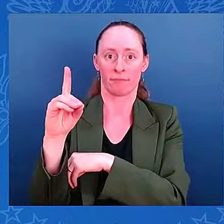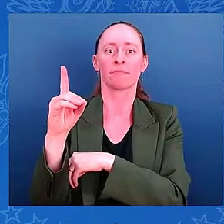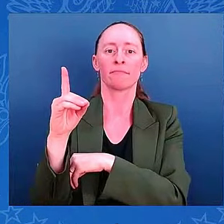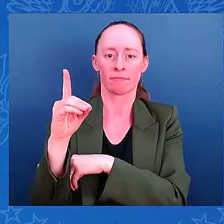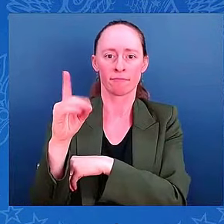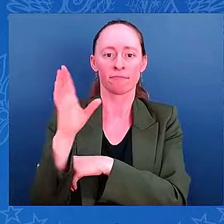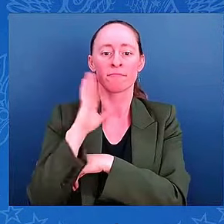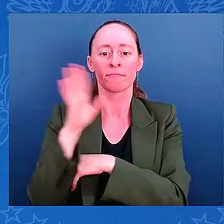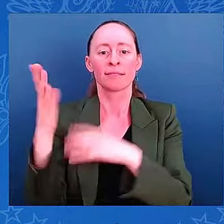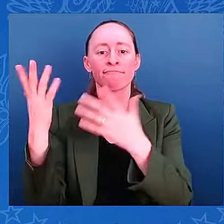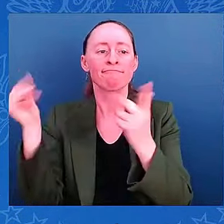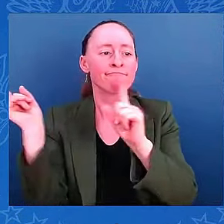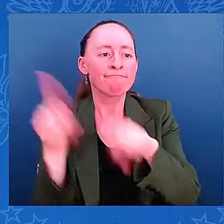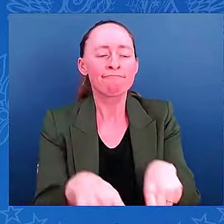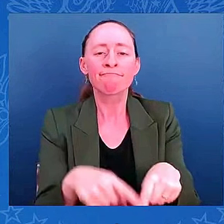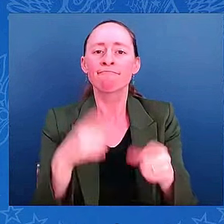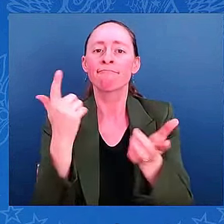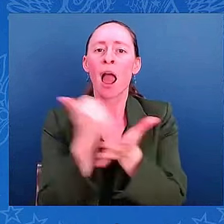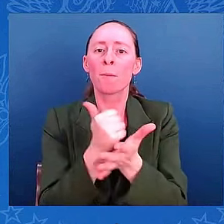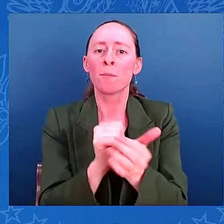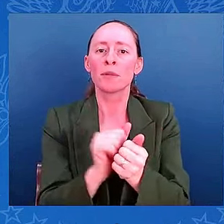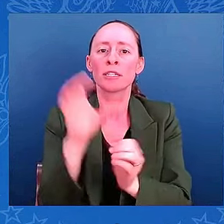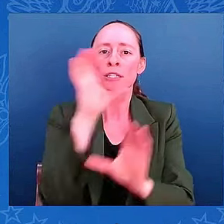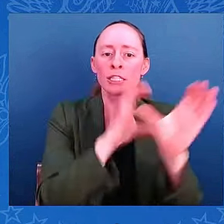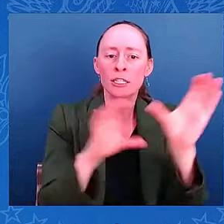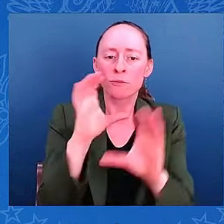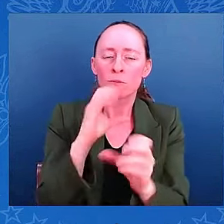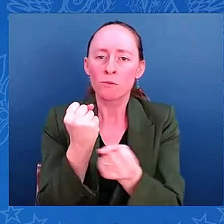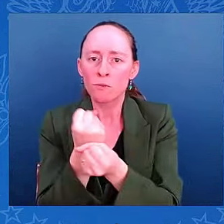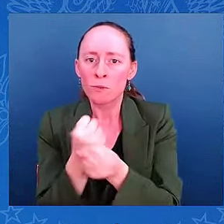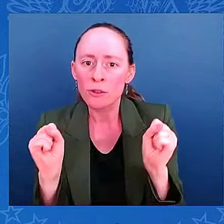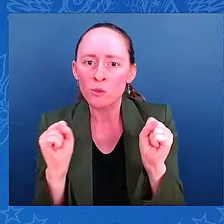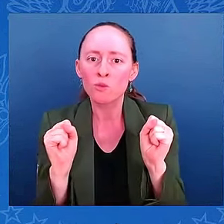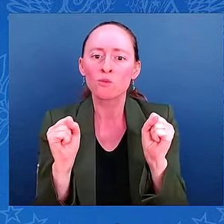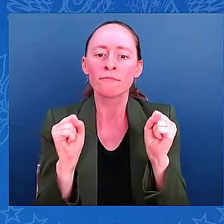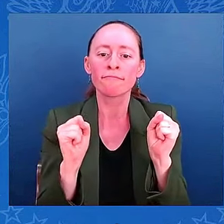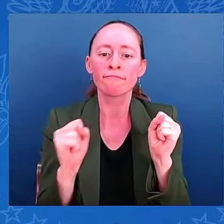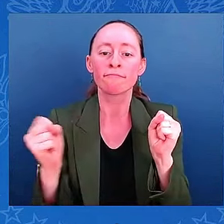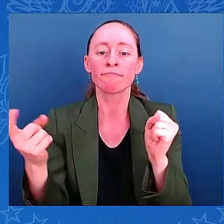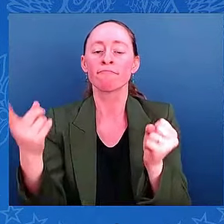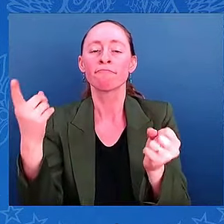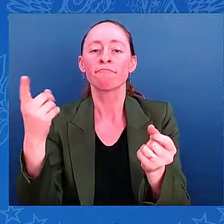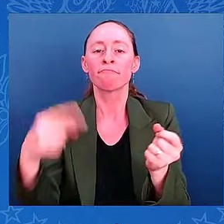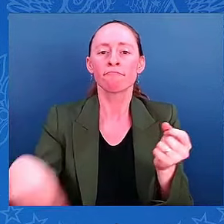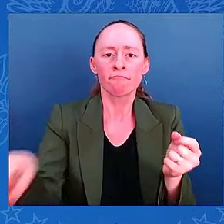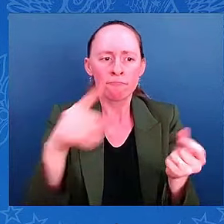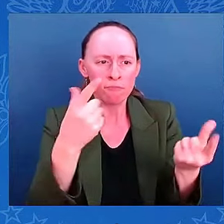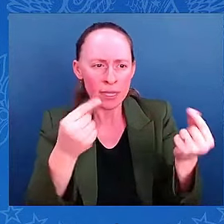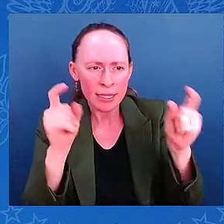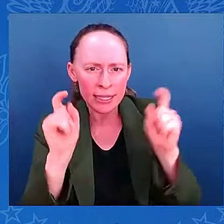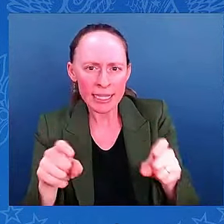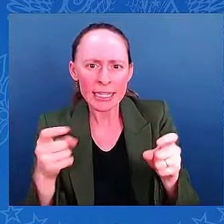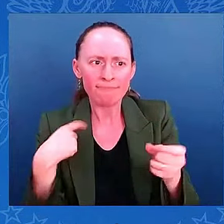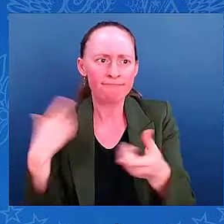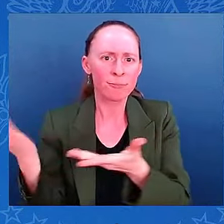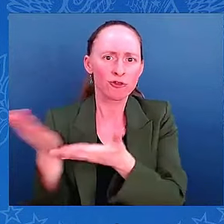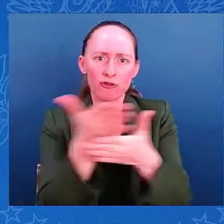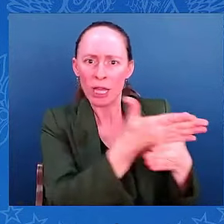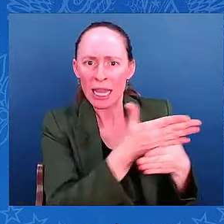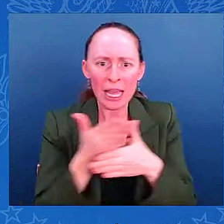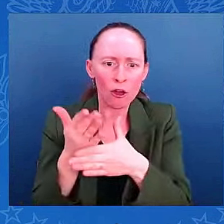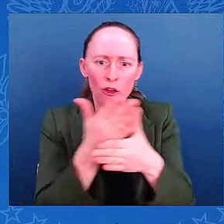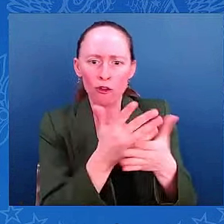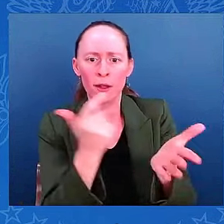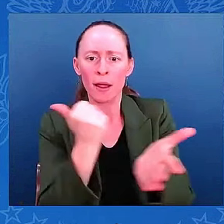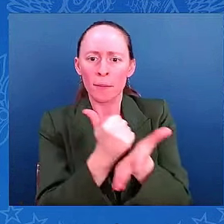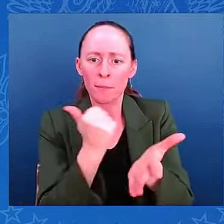movement, commodity distribution and security to Florida. We already have 1.5 million meals and 2